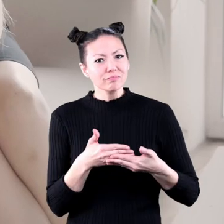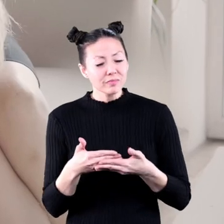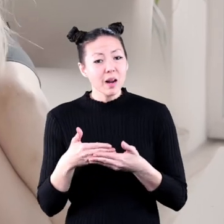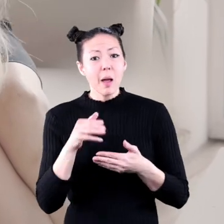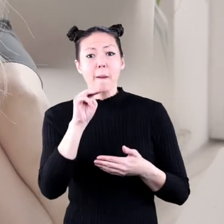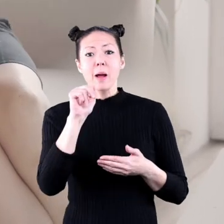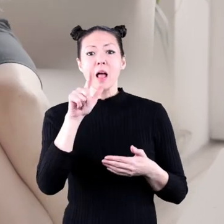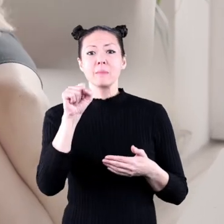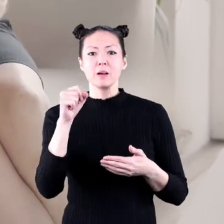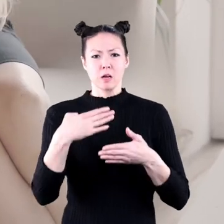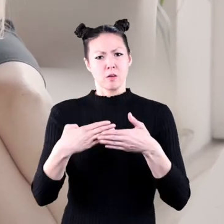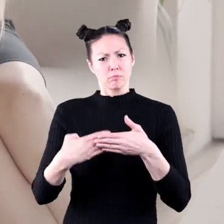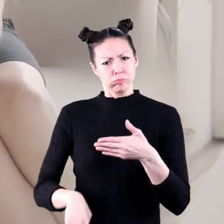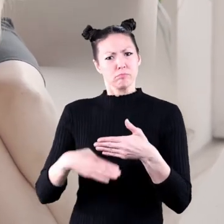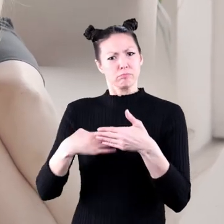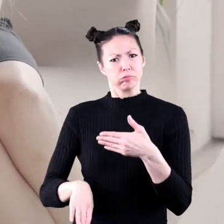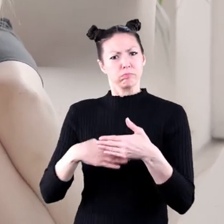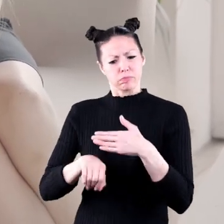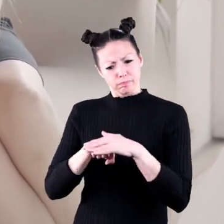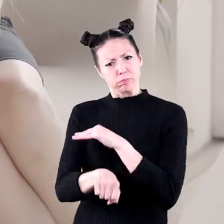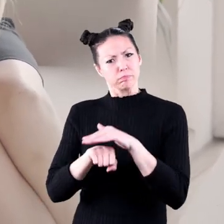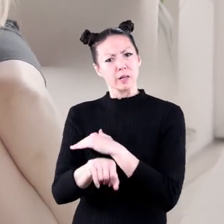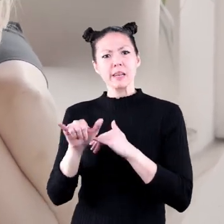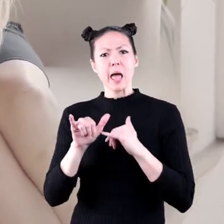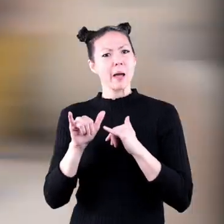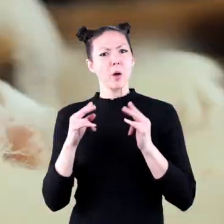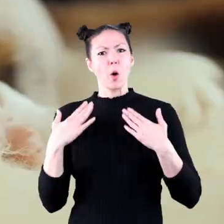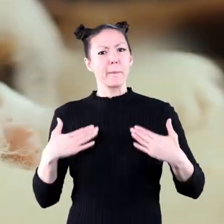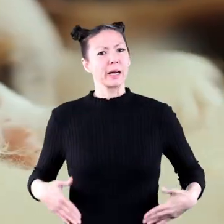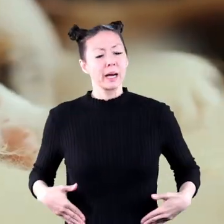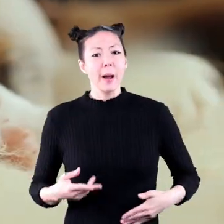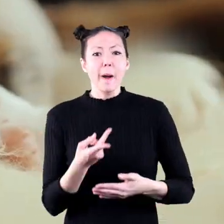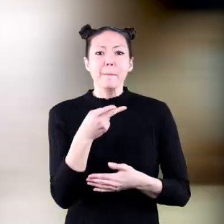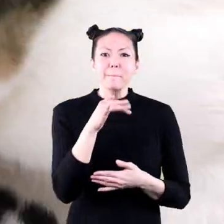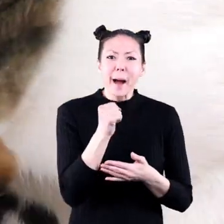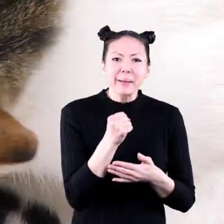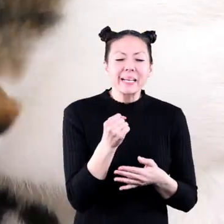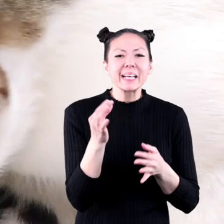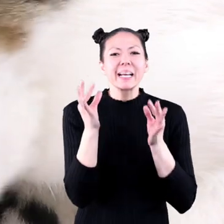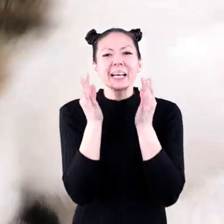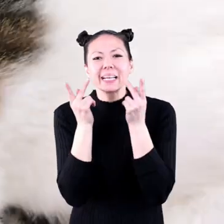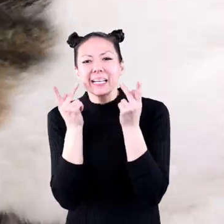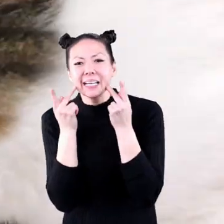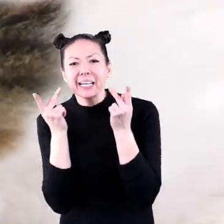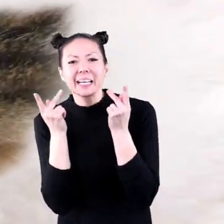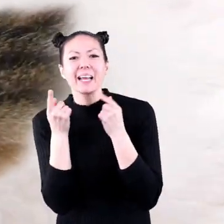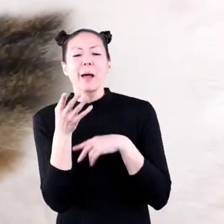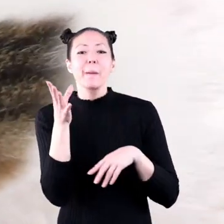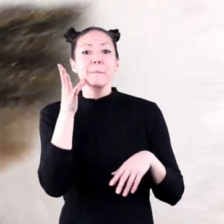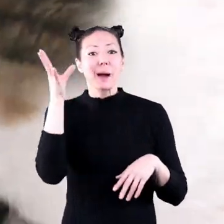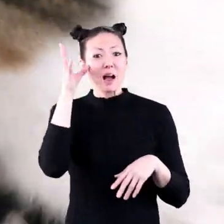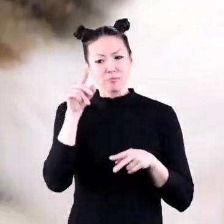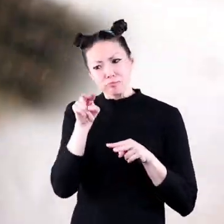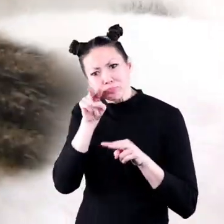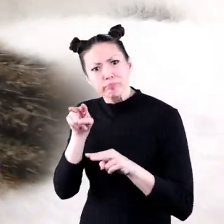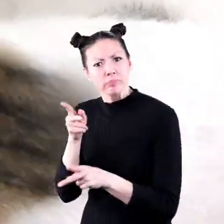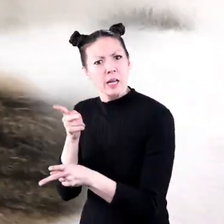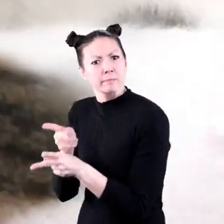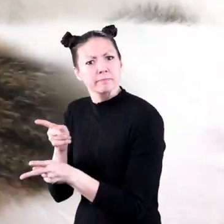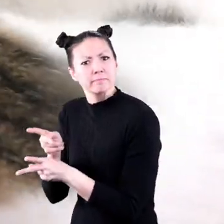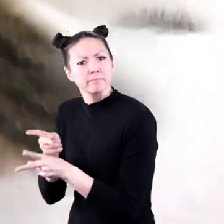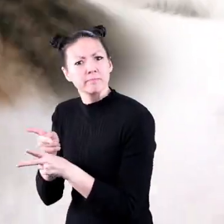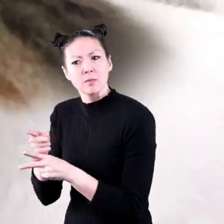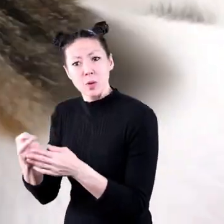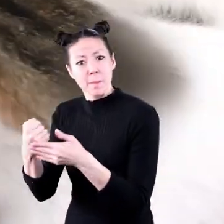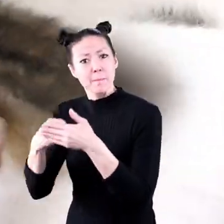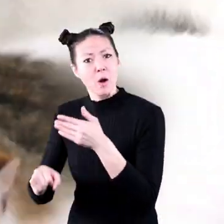Mammal offspring, like human babies, puppies, or kittens, need a parent to look after them once